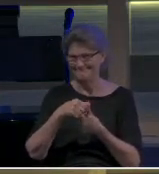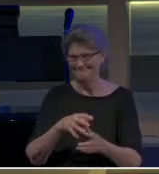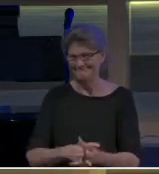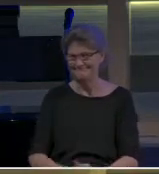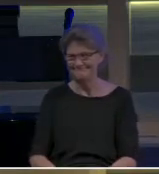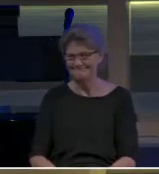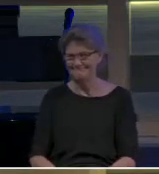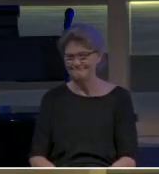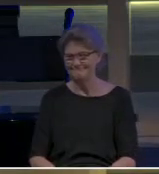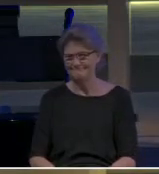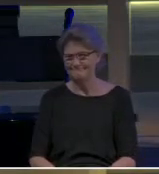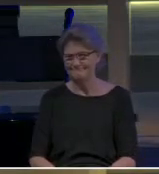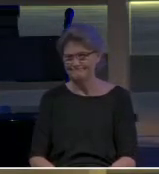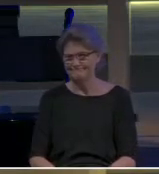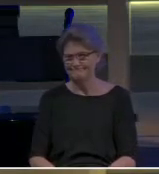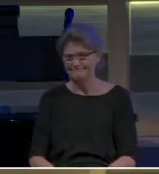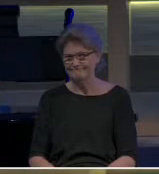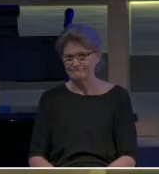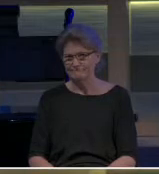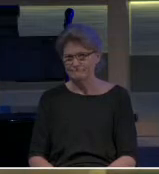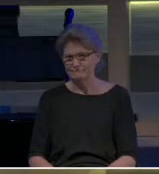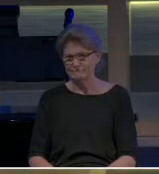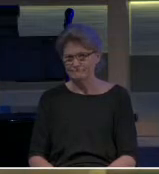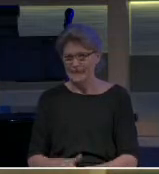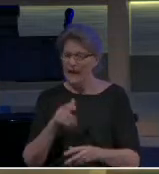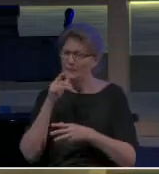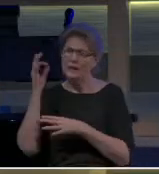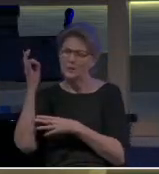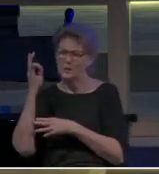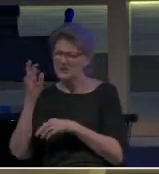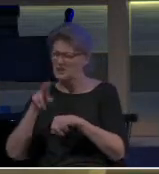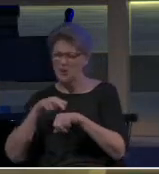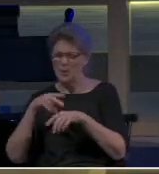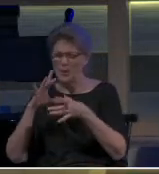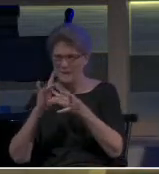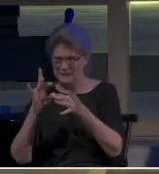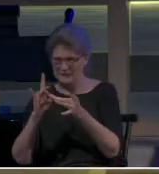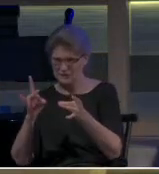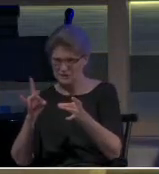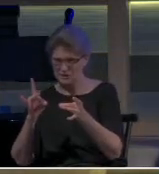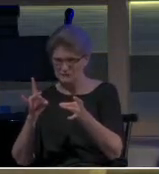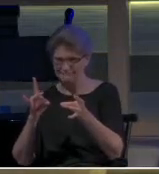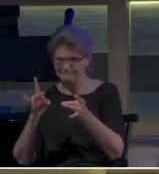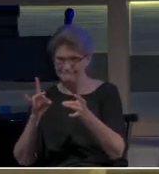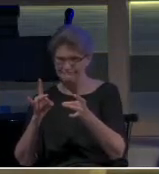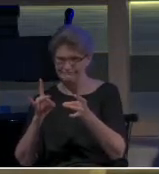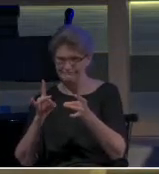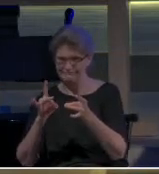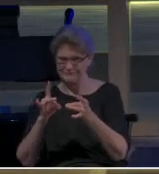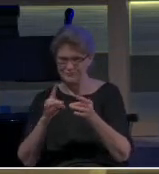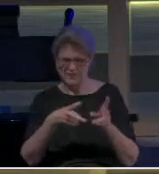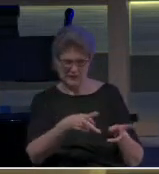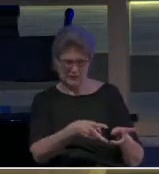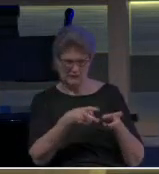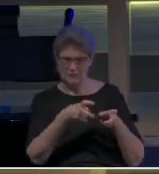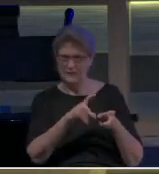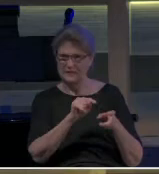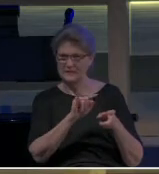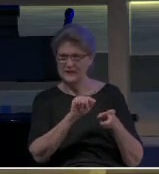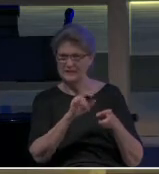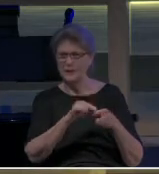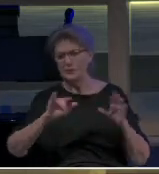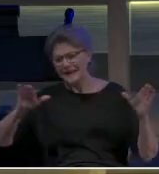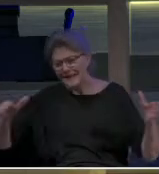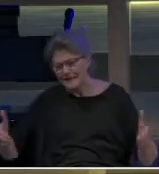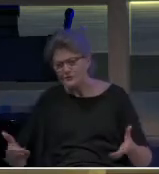I'm not going to preach like a normal message out of the text this morning, okay? I just want to introduce the